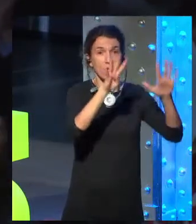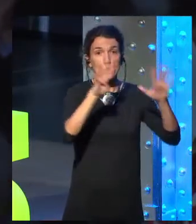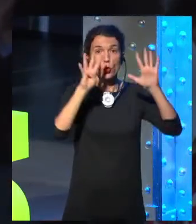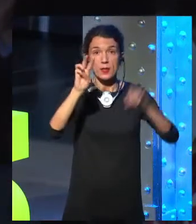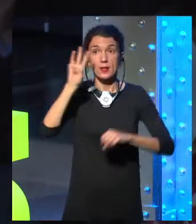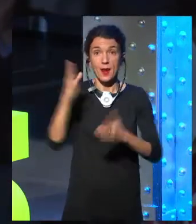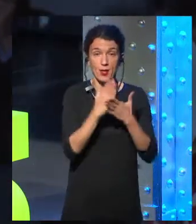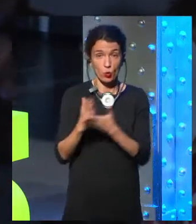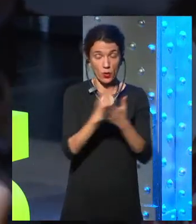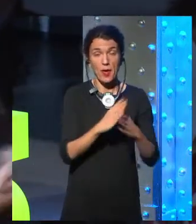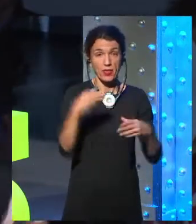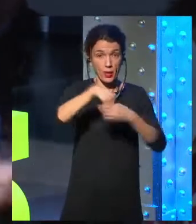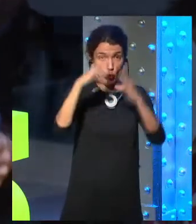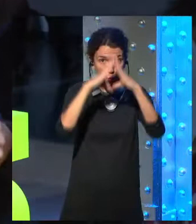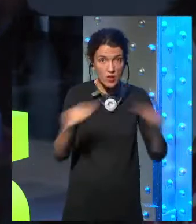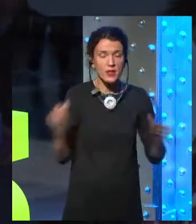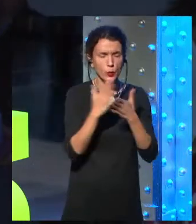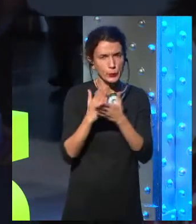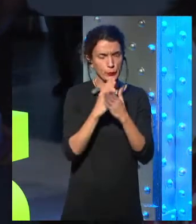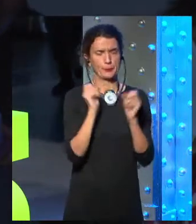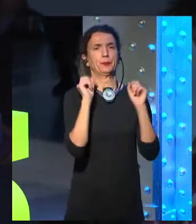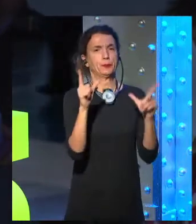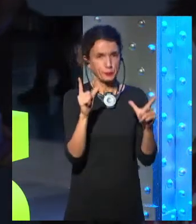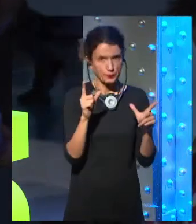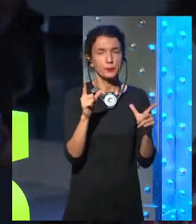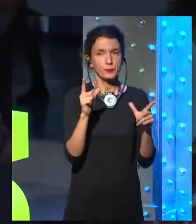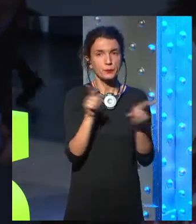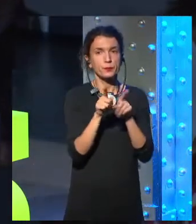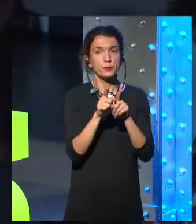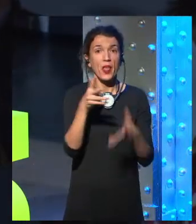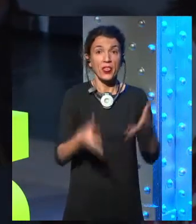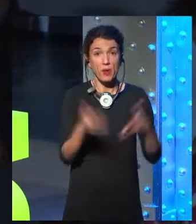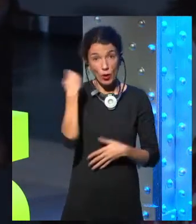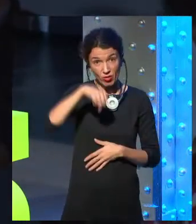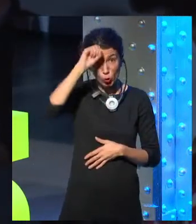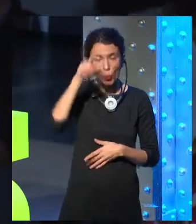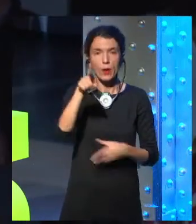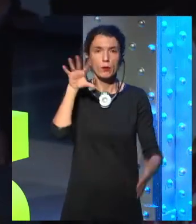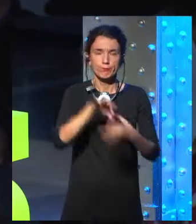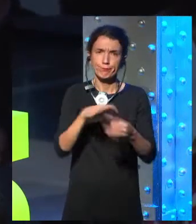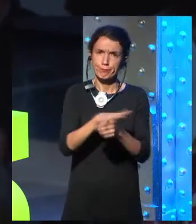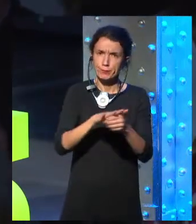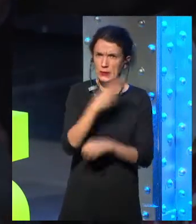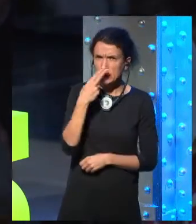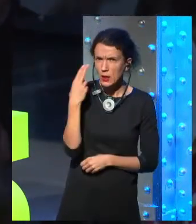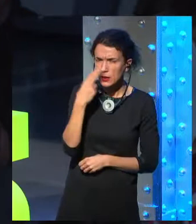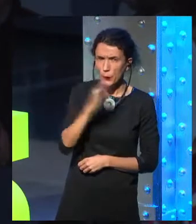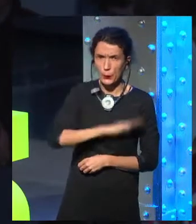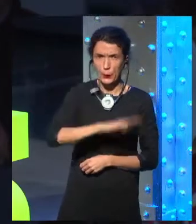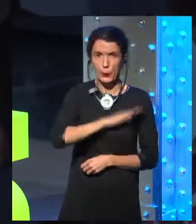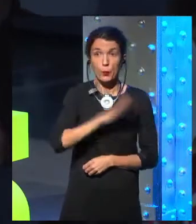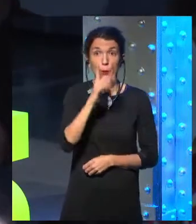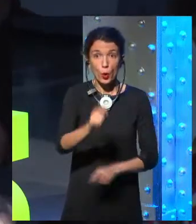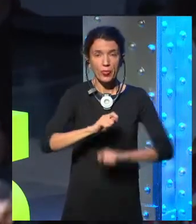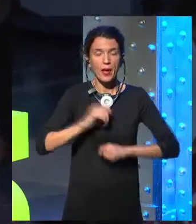humans and technology and how technology affects culture. Cultural theorist Douglas Rushkoff would say that we are living in a present